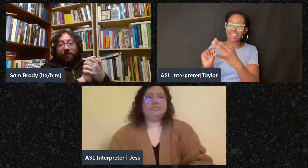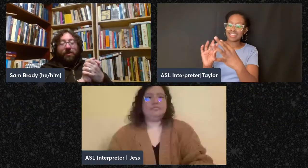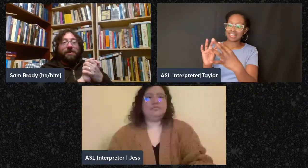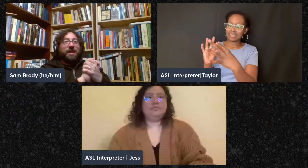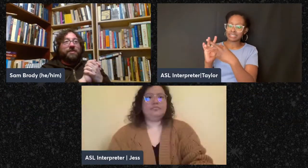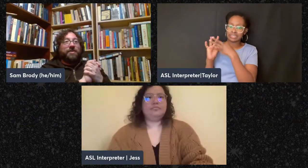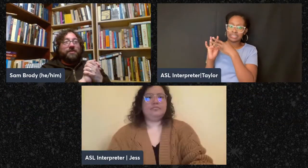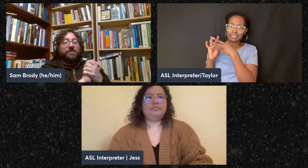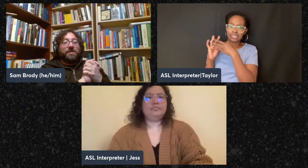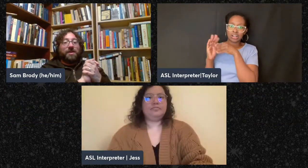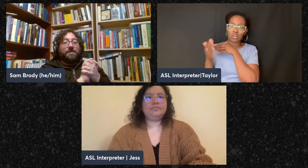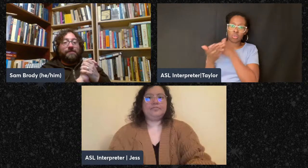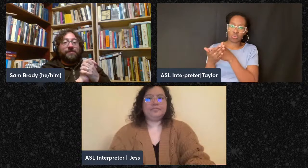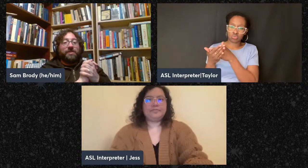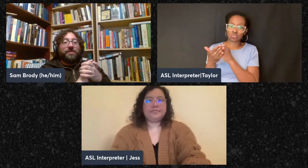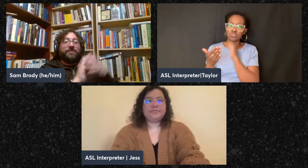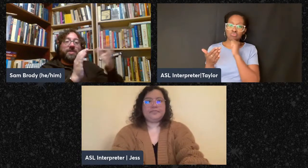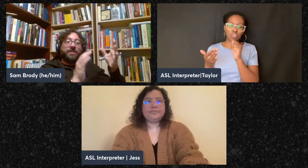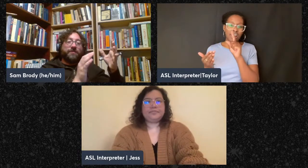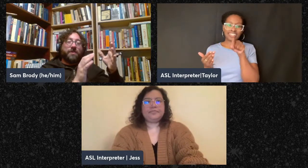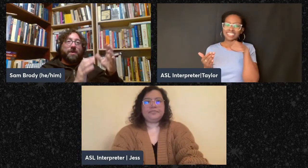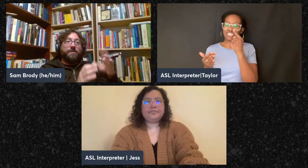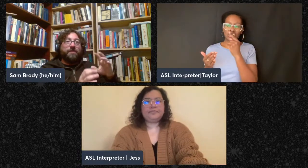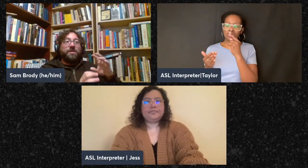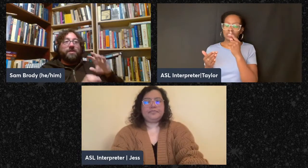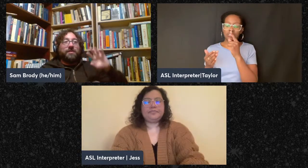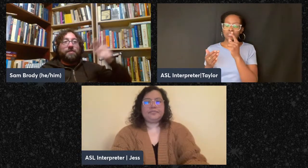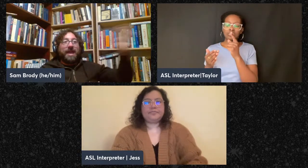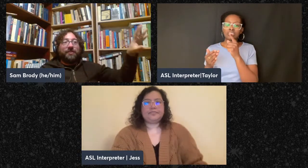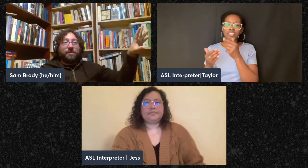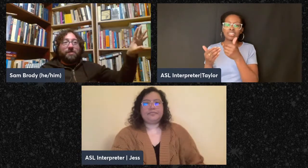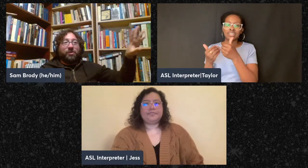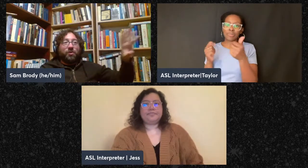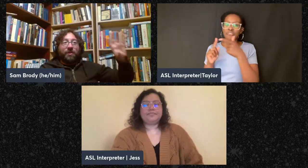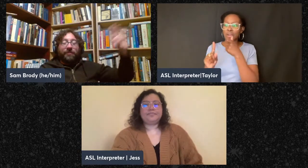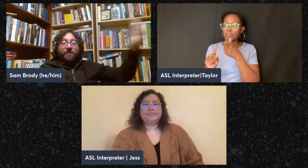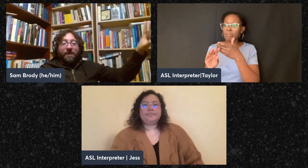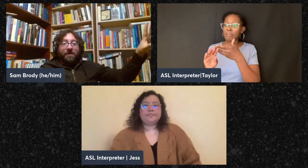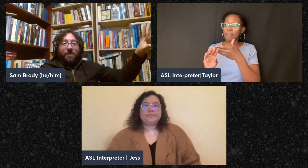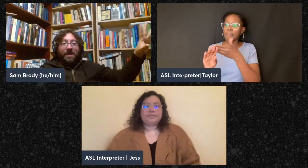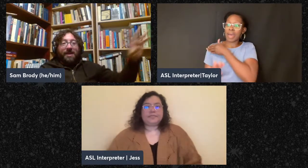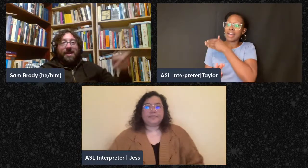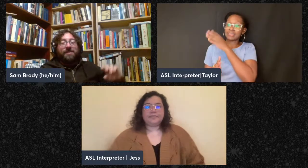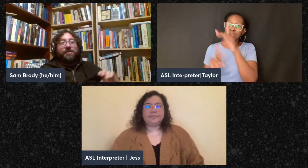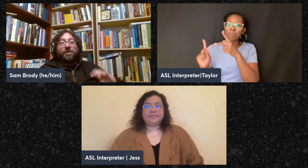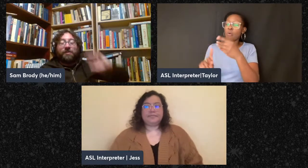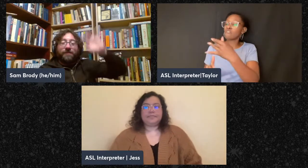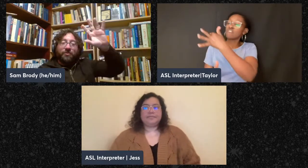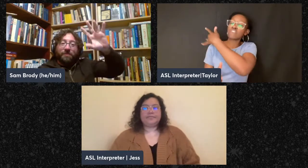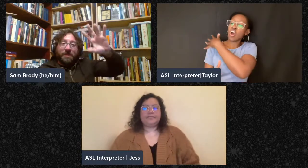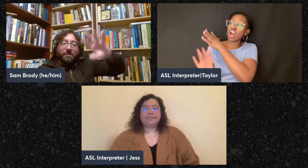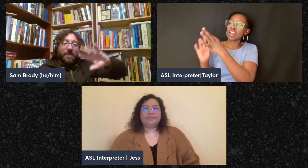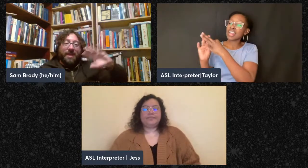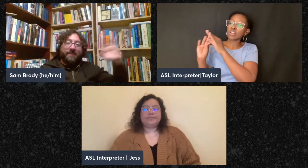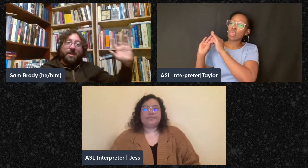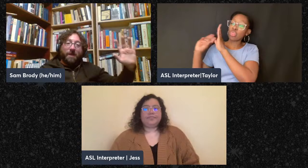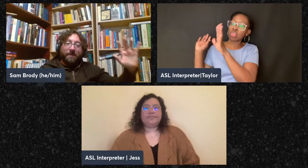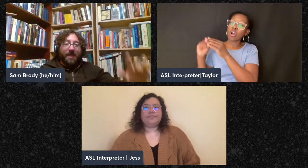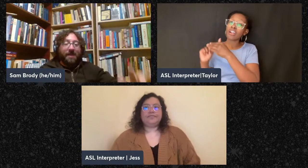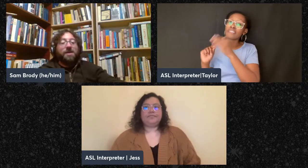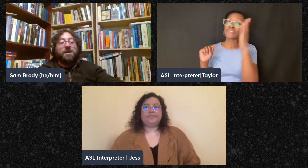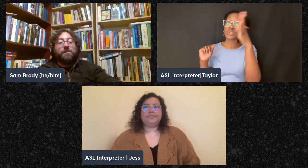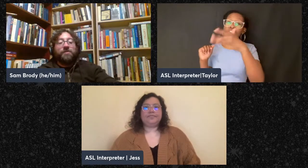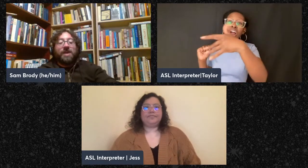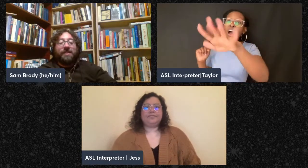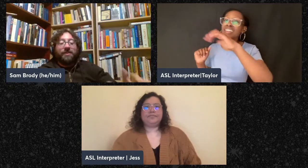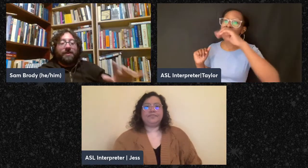So they're not just distinct from these past people who are so far away and these other future people that haven't come